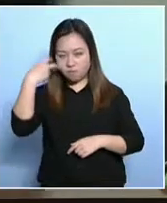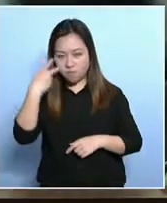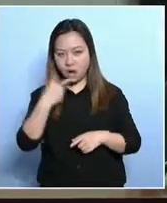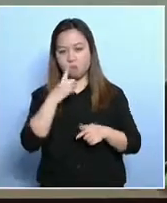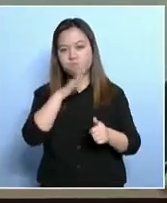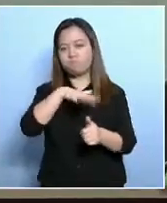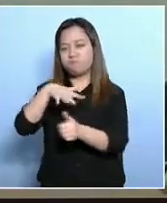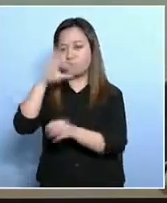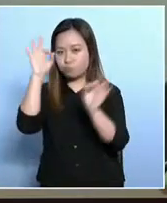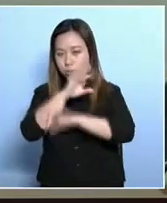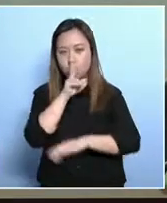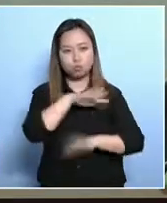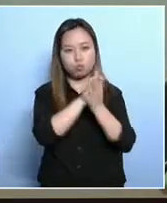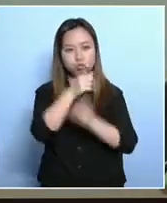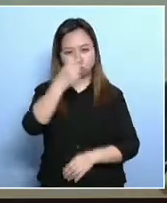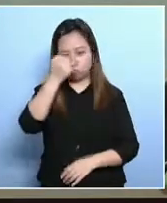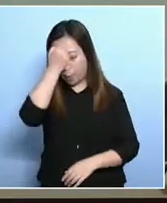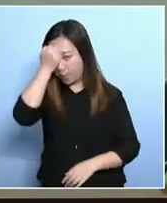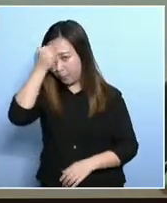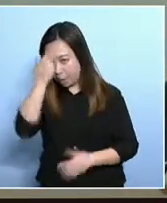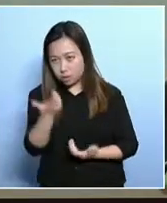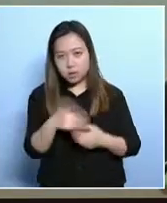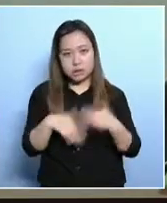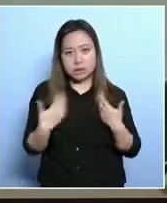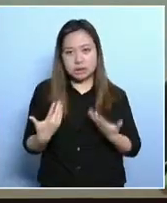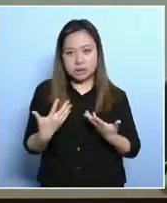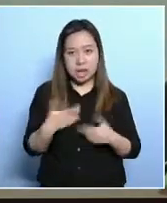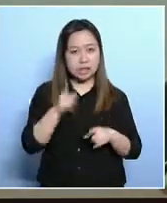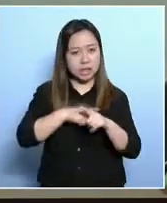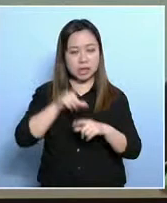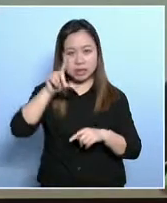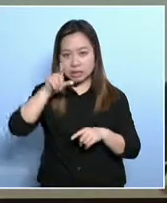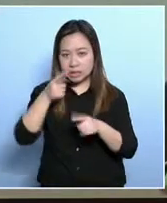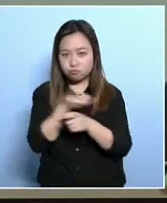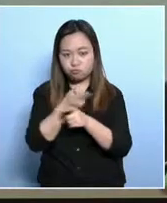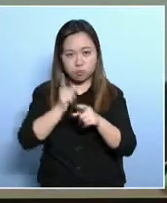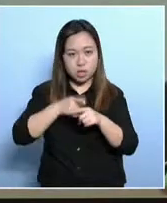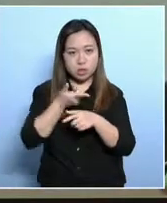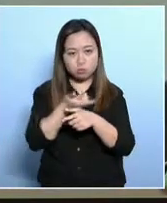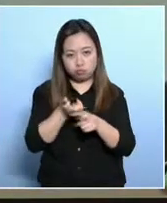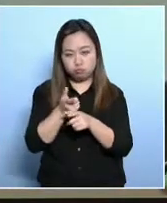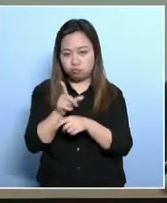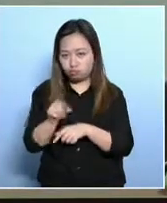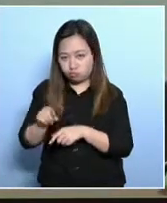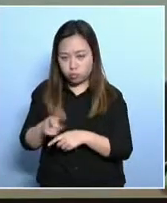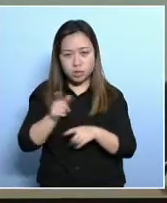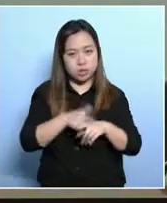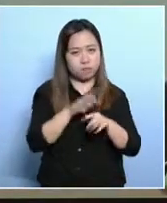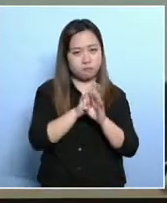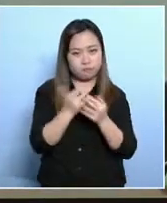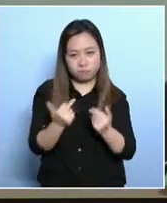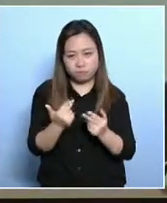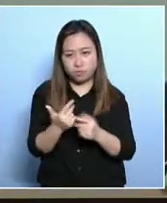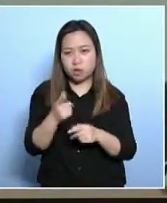Law Qikwong, but I think he thinks Hong Kong people are stupid.